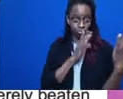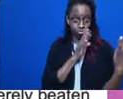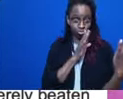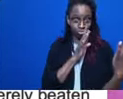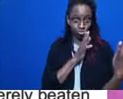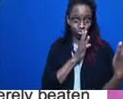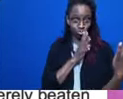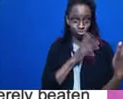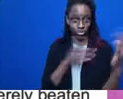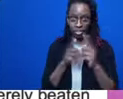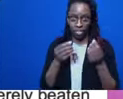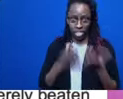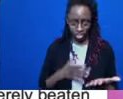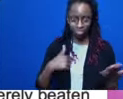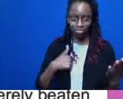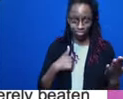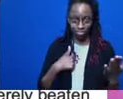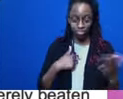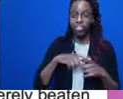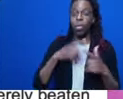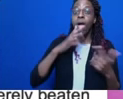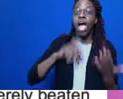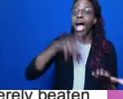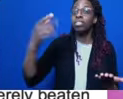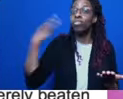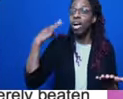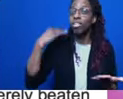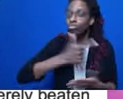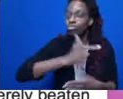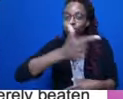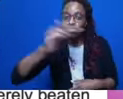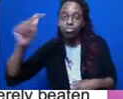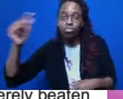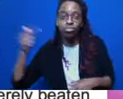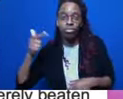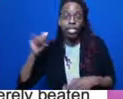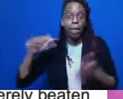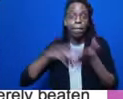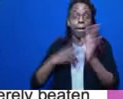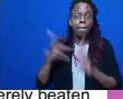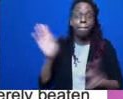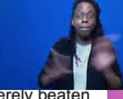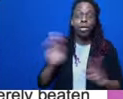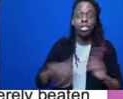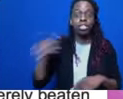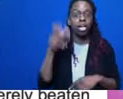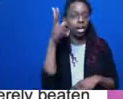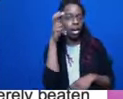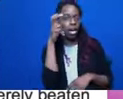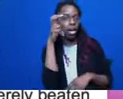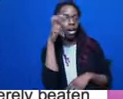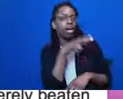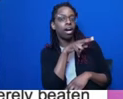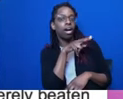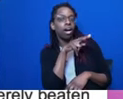that means that people have already heard the word sounded out, and people who might be more reticent to read out loud are willing